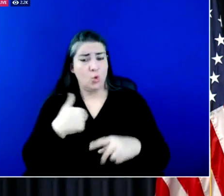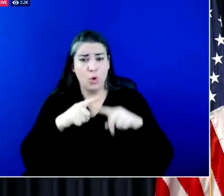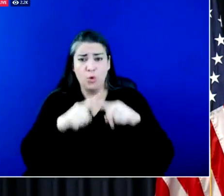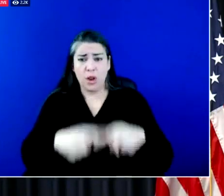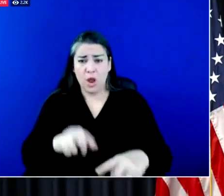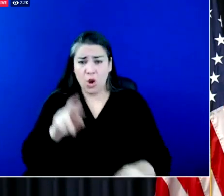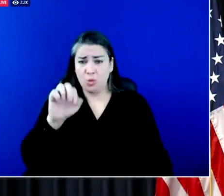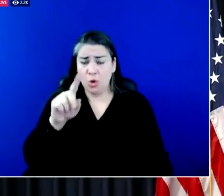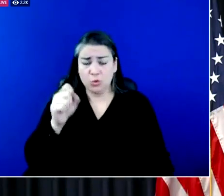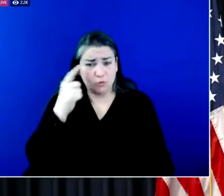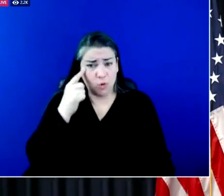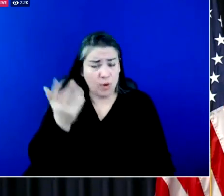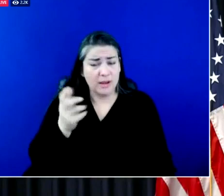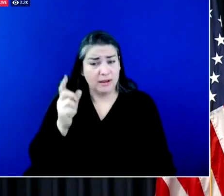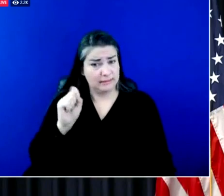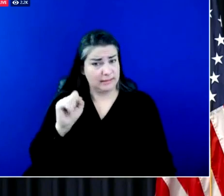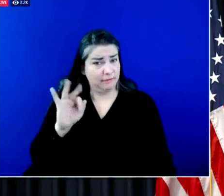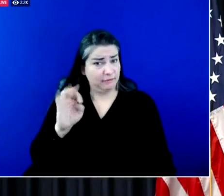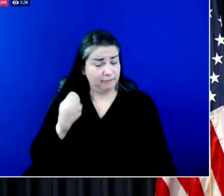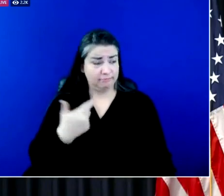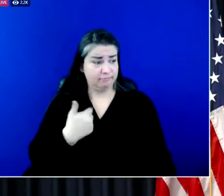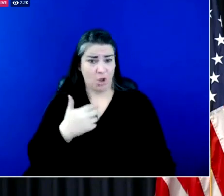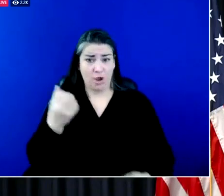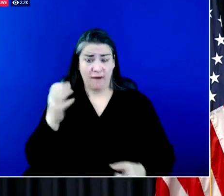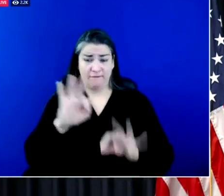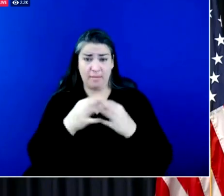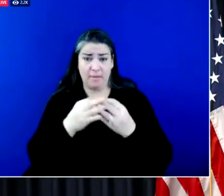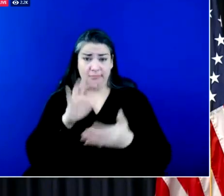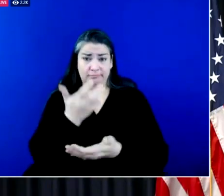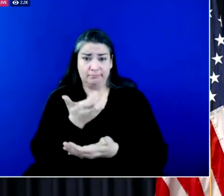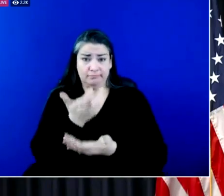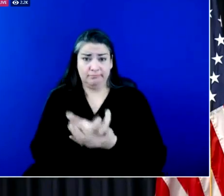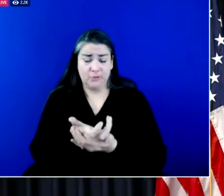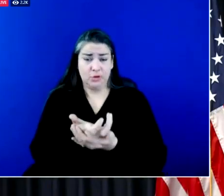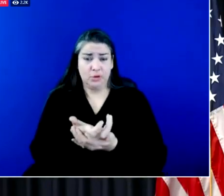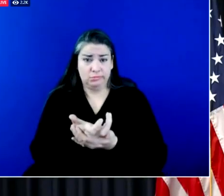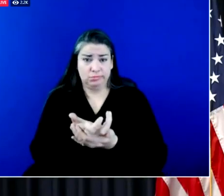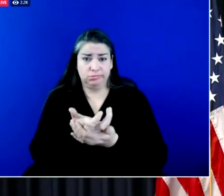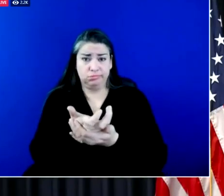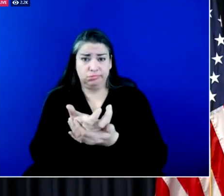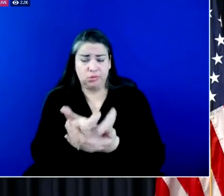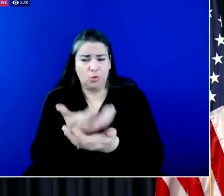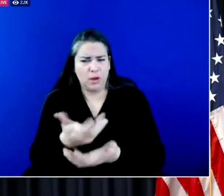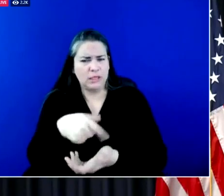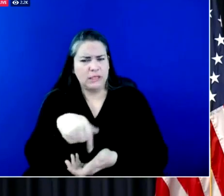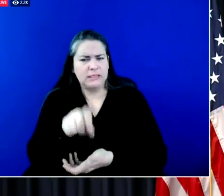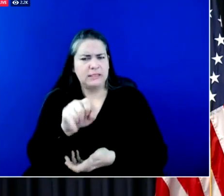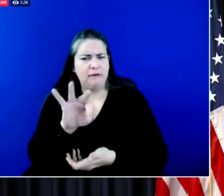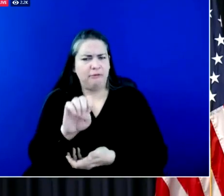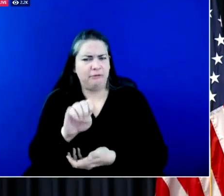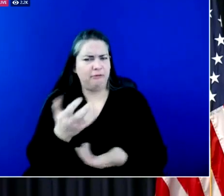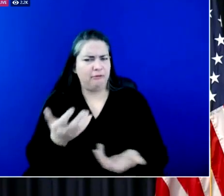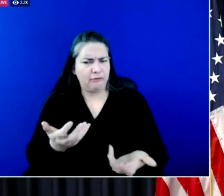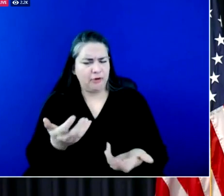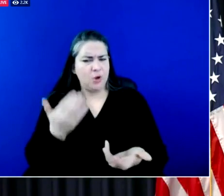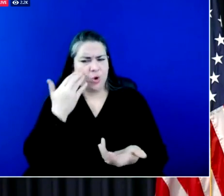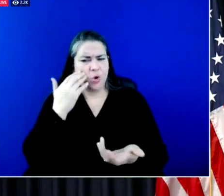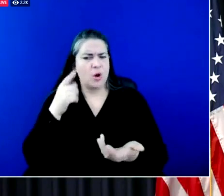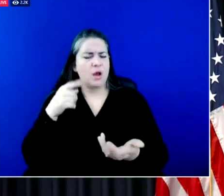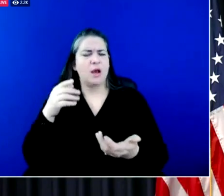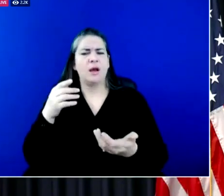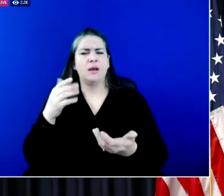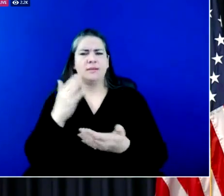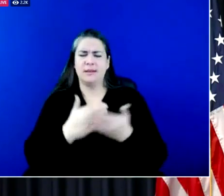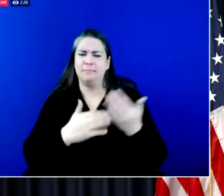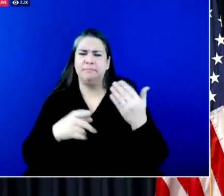put our family in the car to drive where we need to go we have some of the most dangerous rural roads in the country when it comes to overall